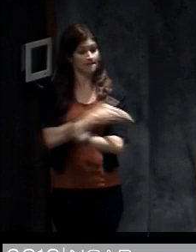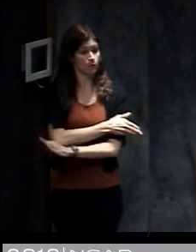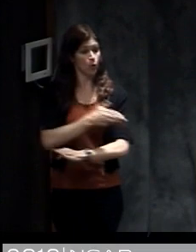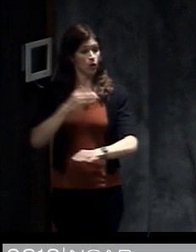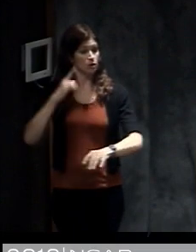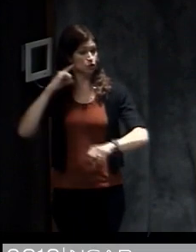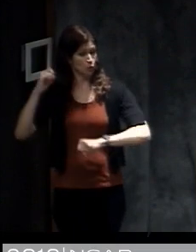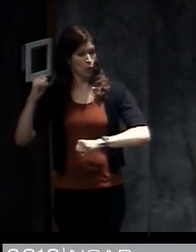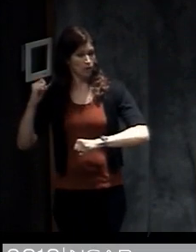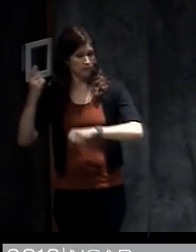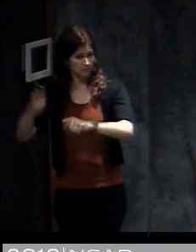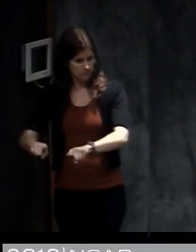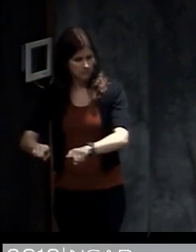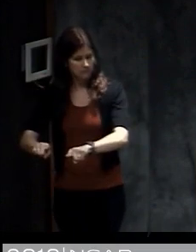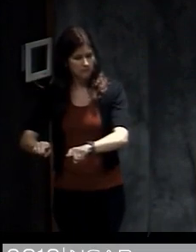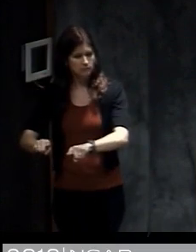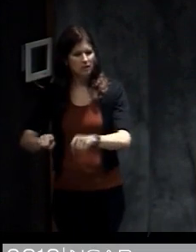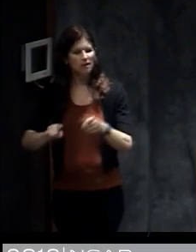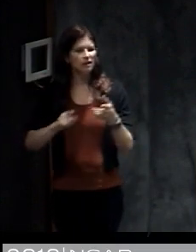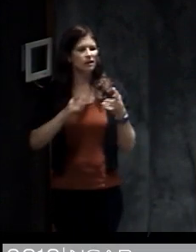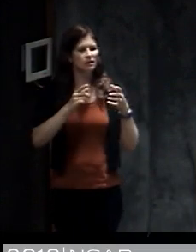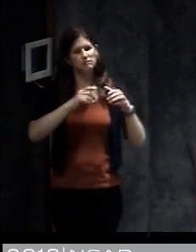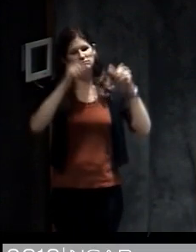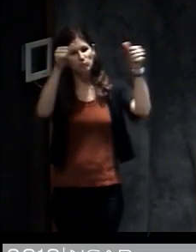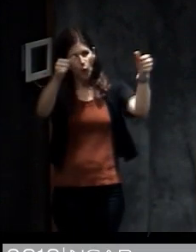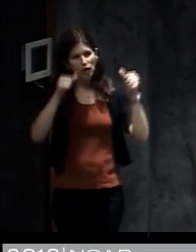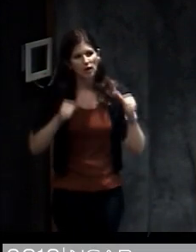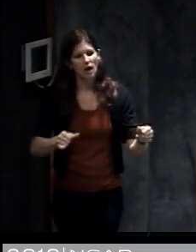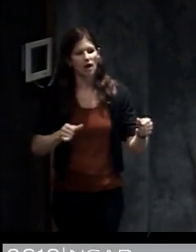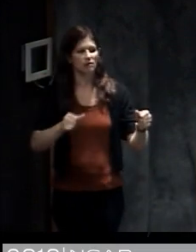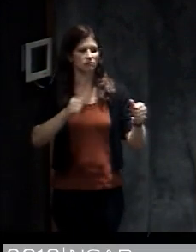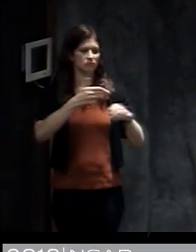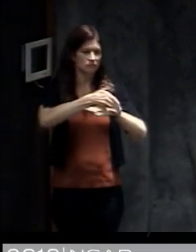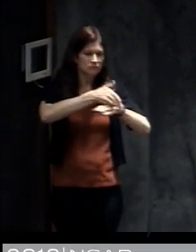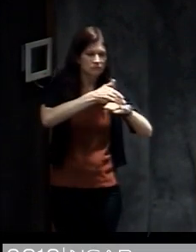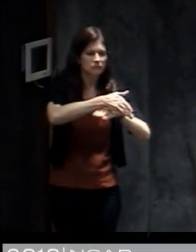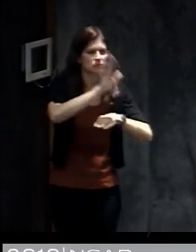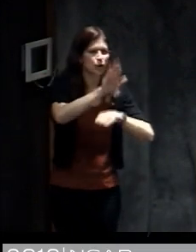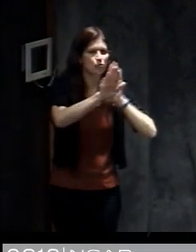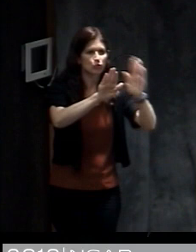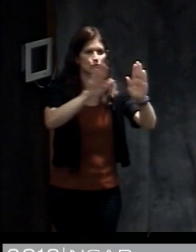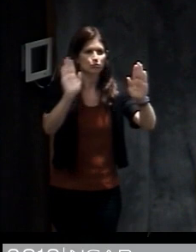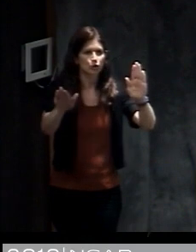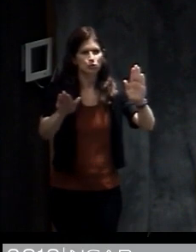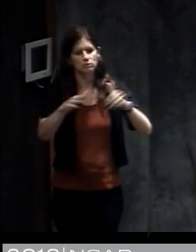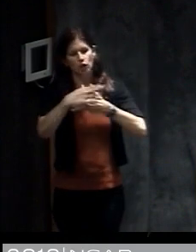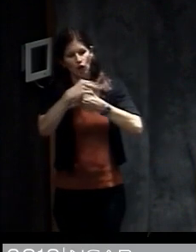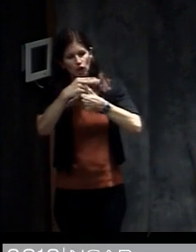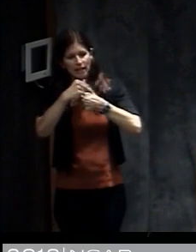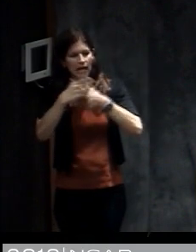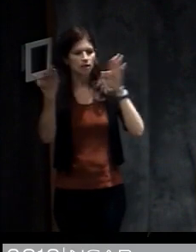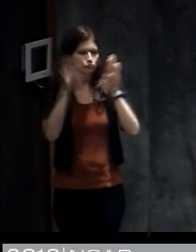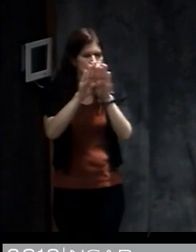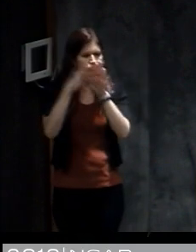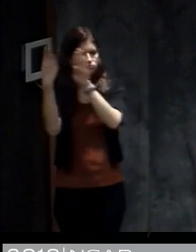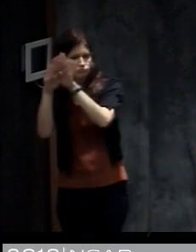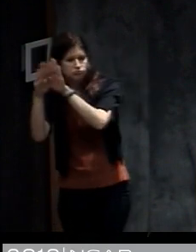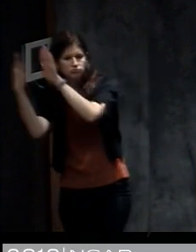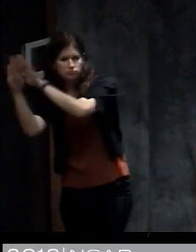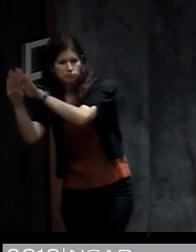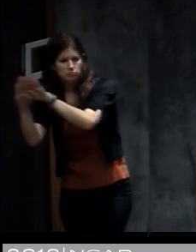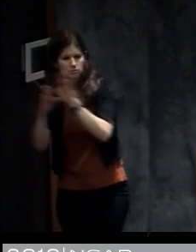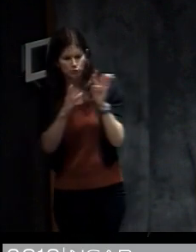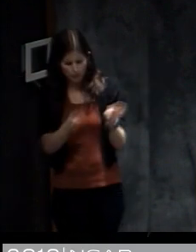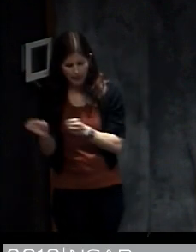arrived. And most of those people prepared for winds. They boarded up their home. They put up their hurricane shutters. They did other things that would prepare their home for the